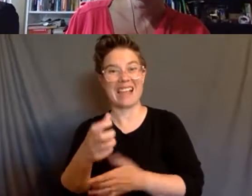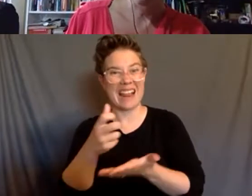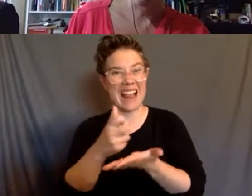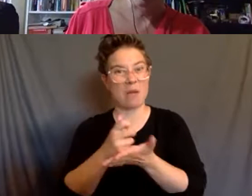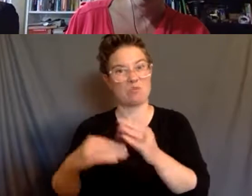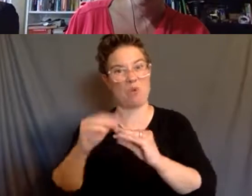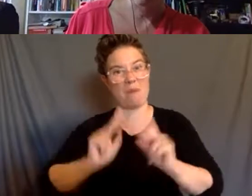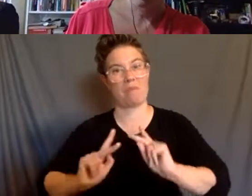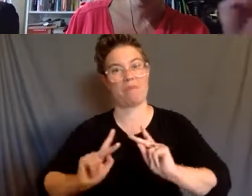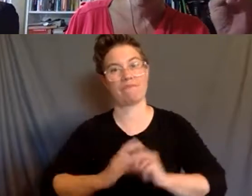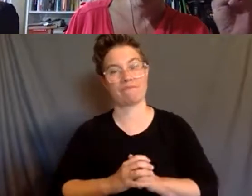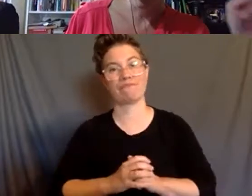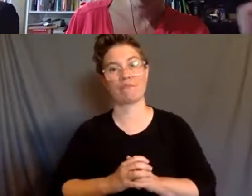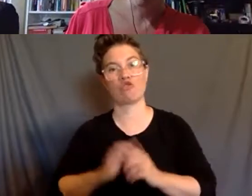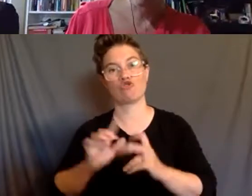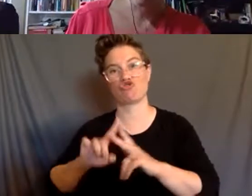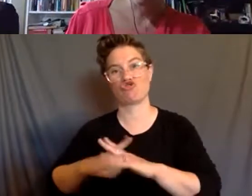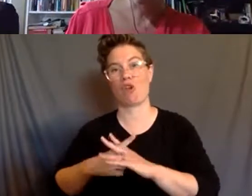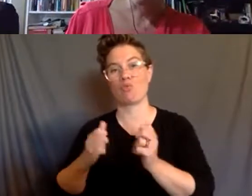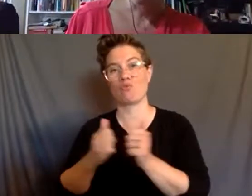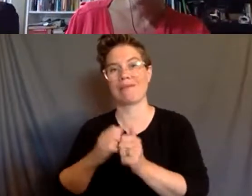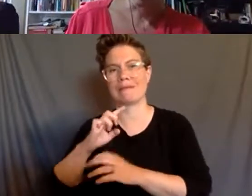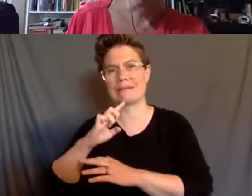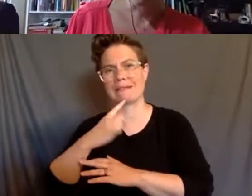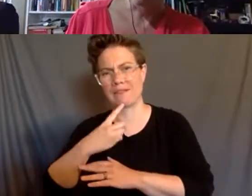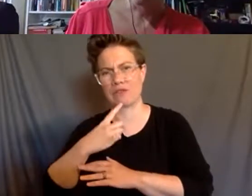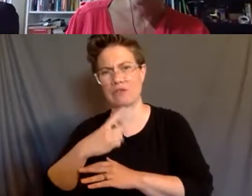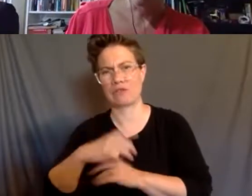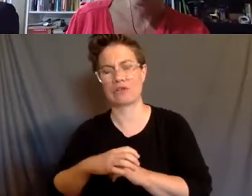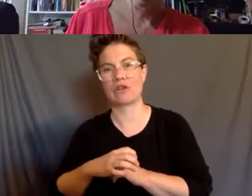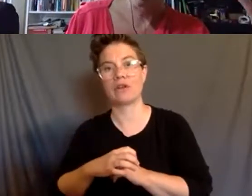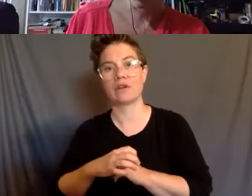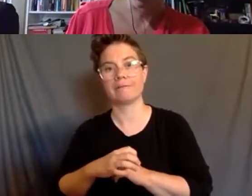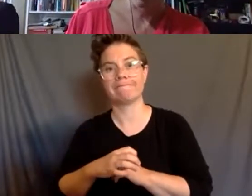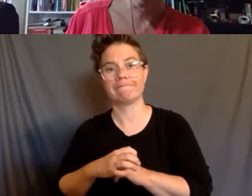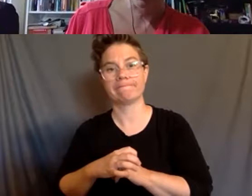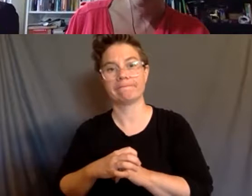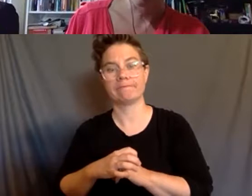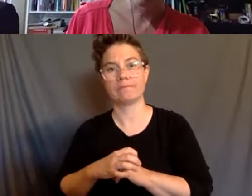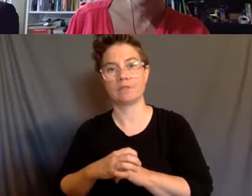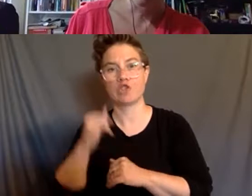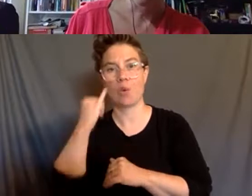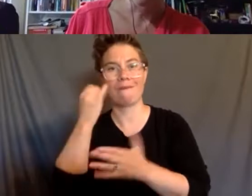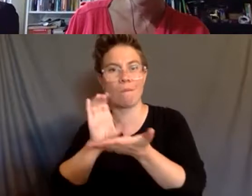start from the severe and center the margins, just as one example.